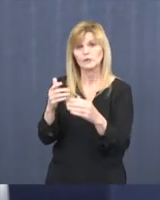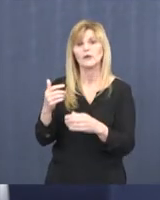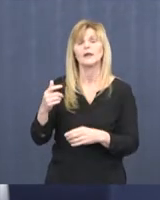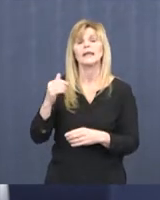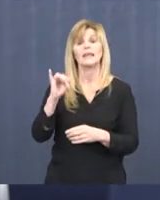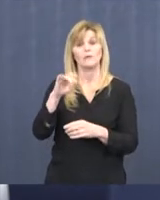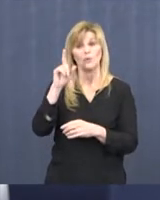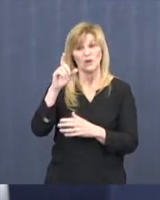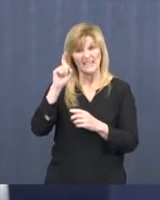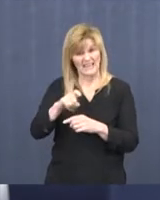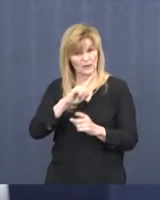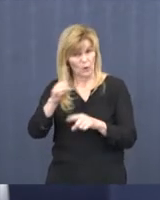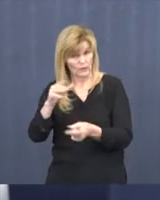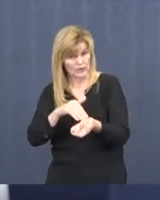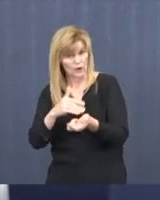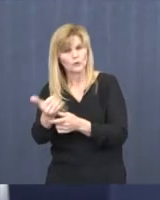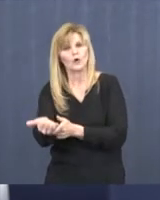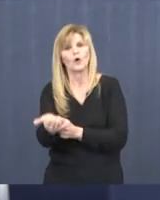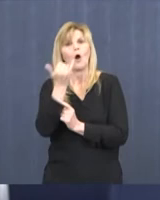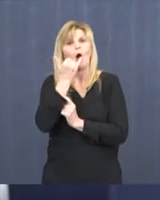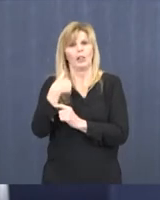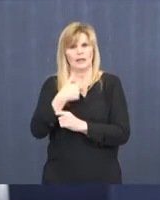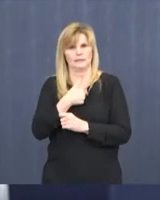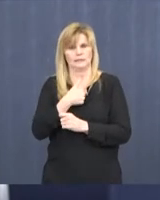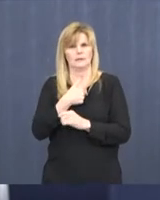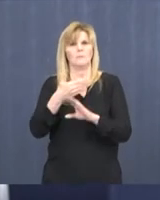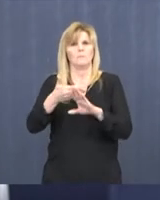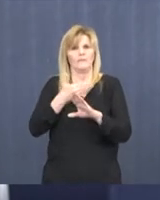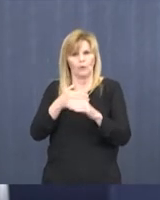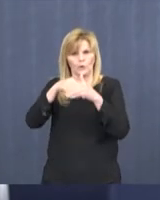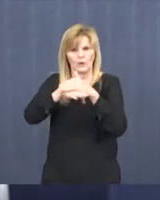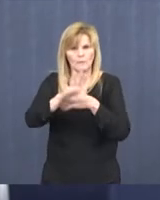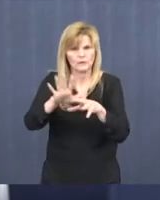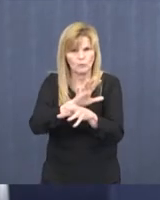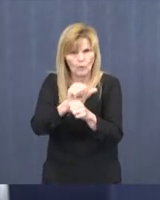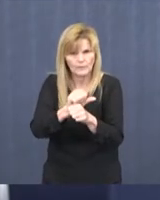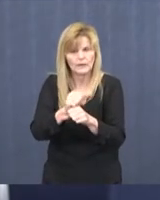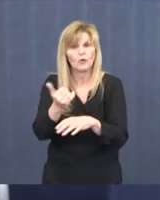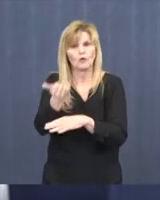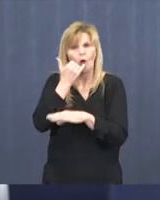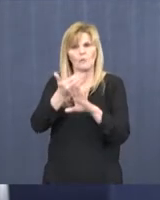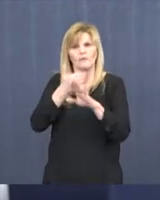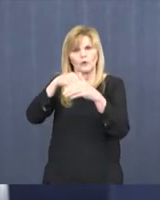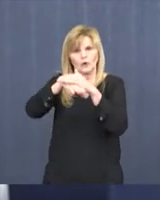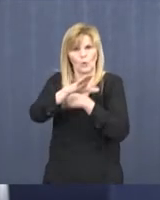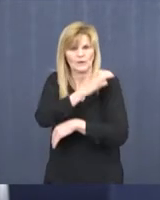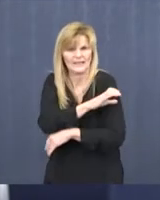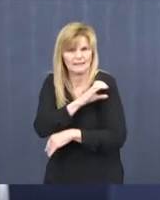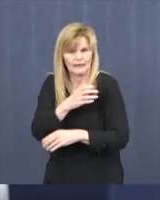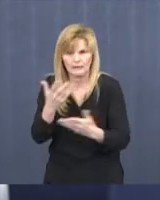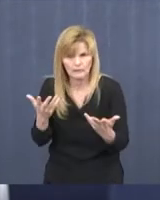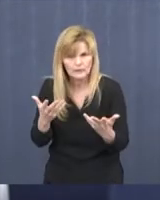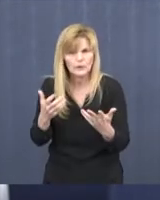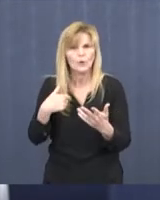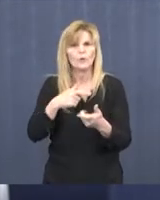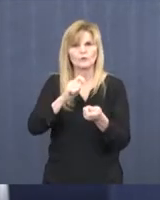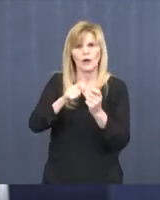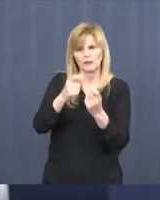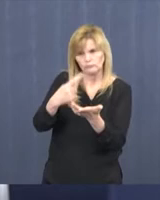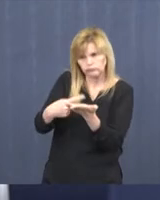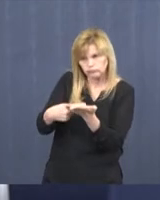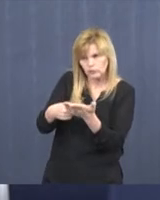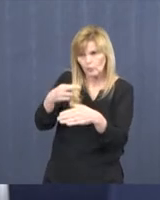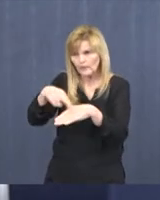go. So we're requiring patients to call before an appointment for coming to clinics. We're trying to convert as many people as we can